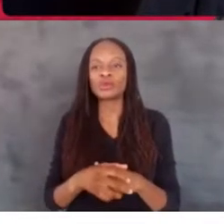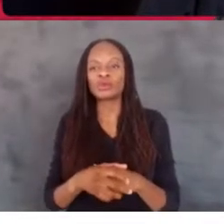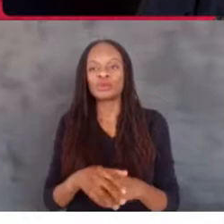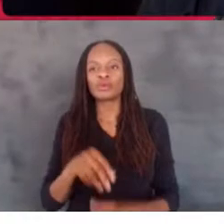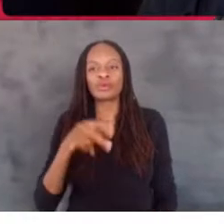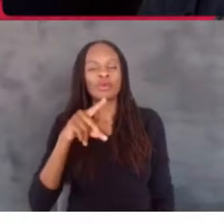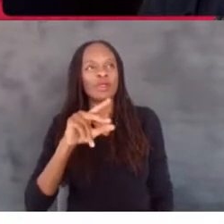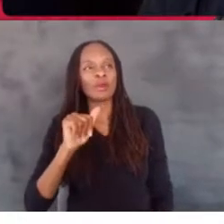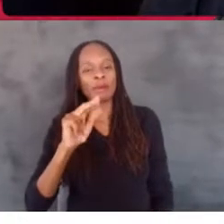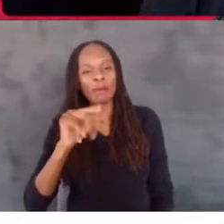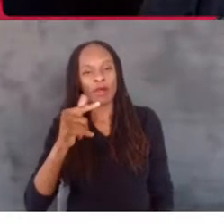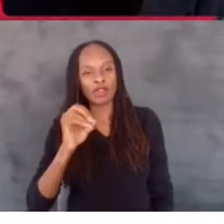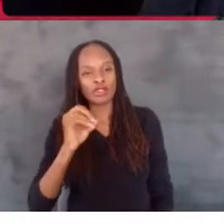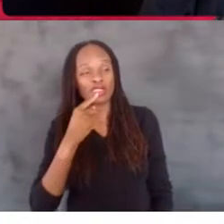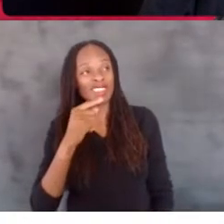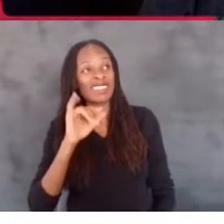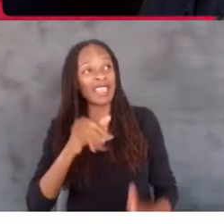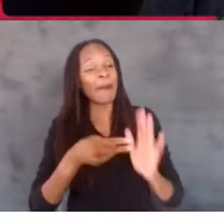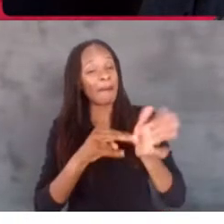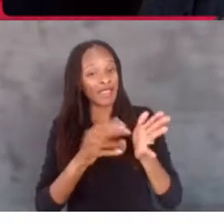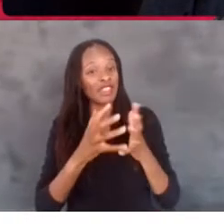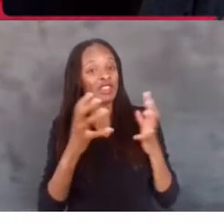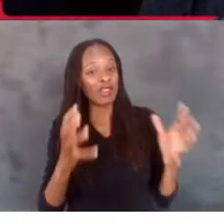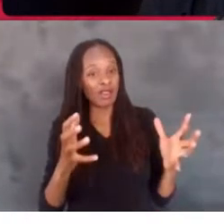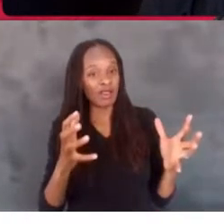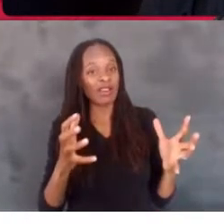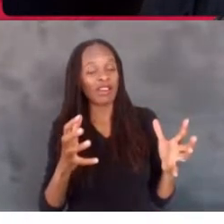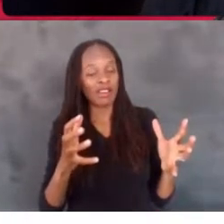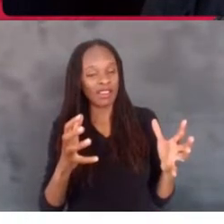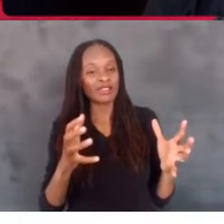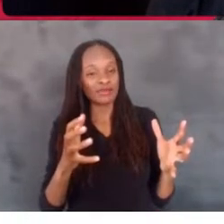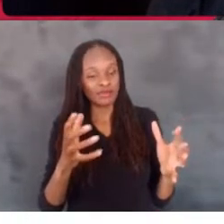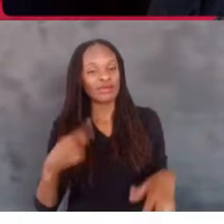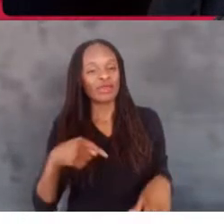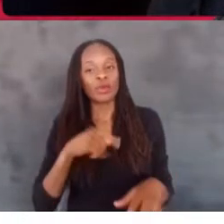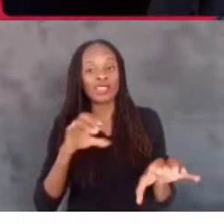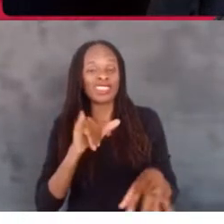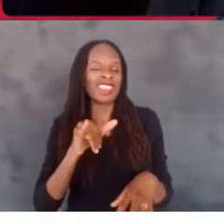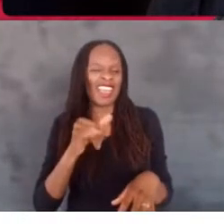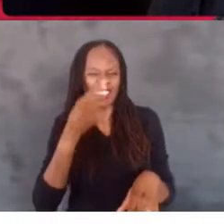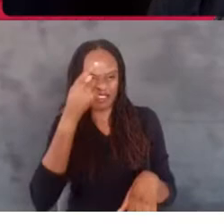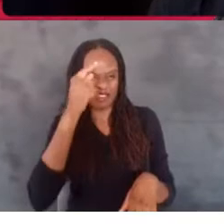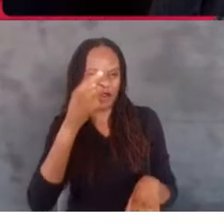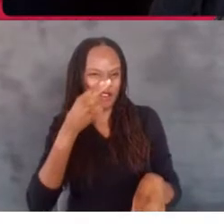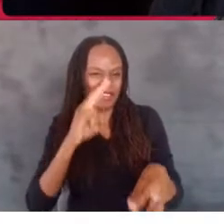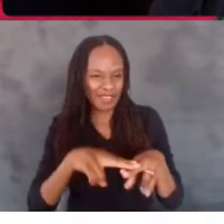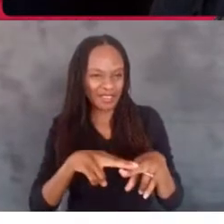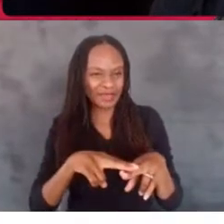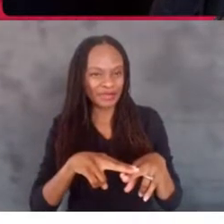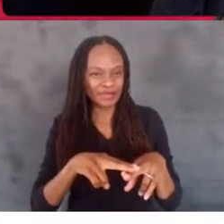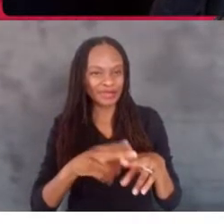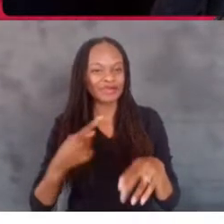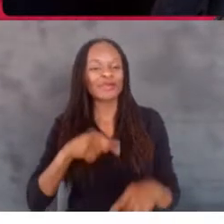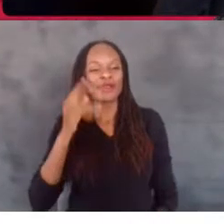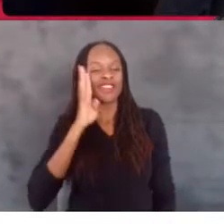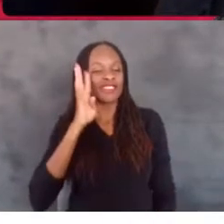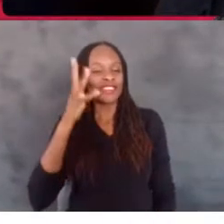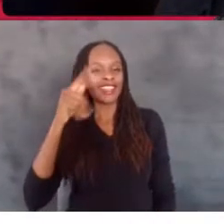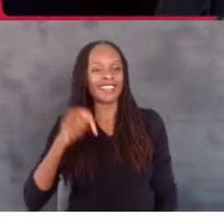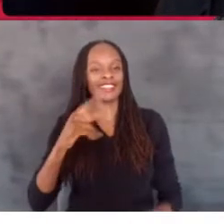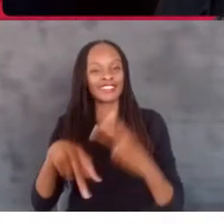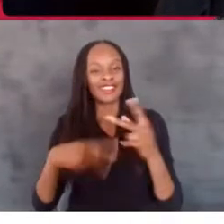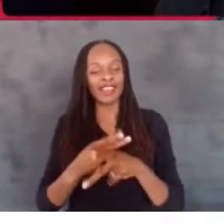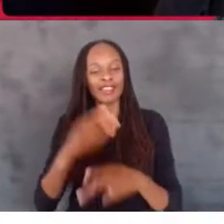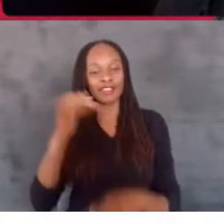lot as far as, you know, we just did it for the fun of it, and we created this kind of idea.